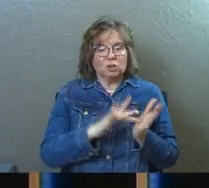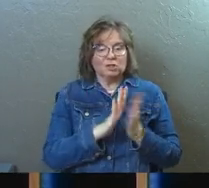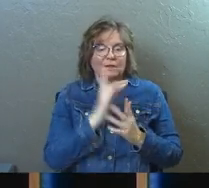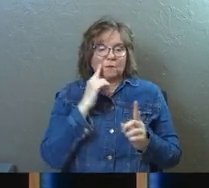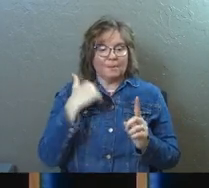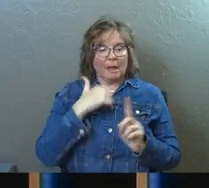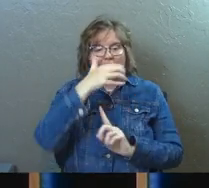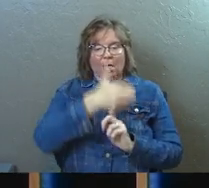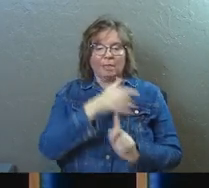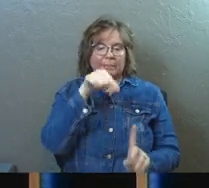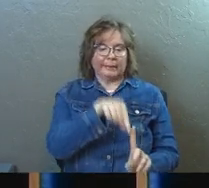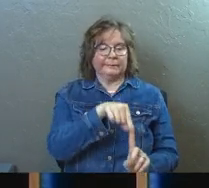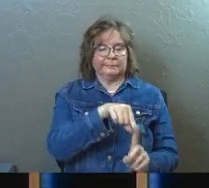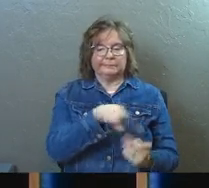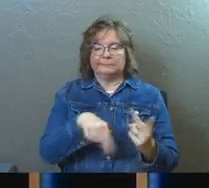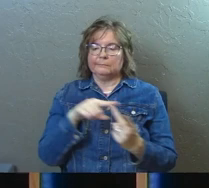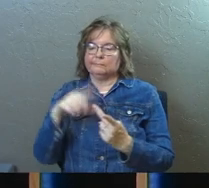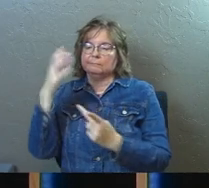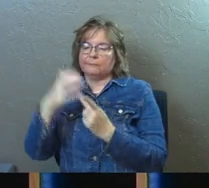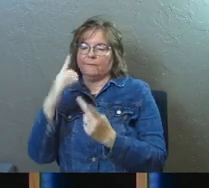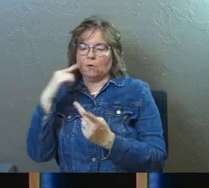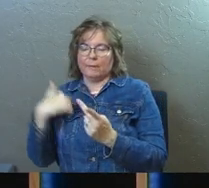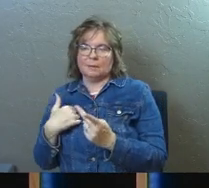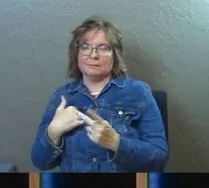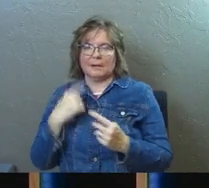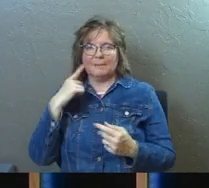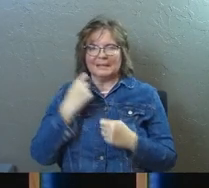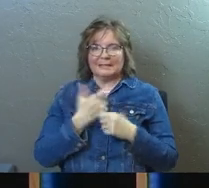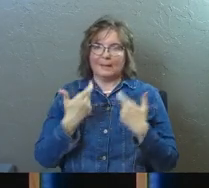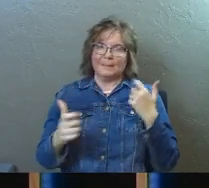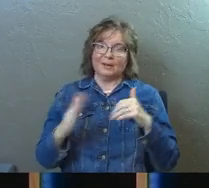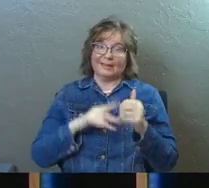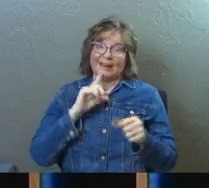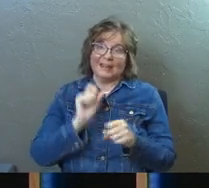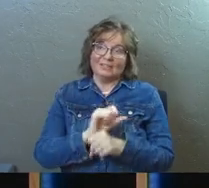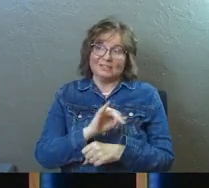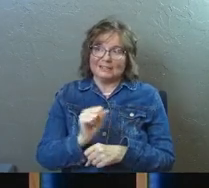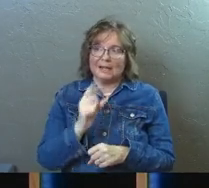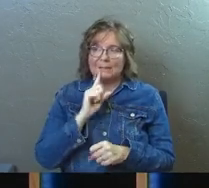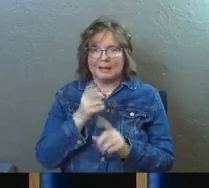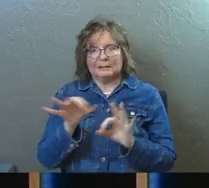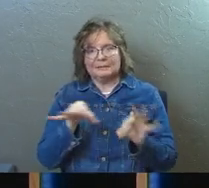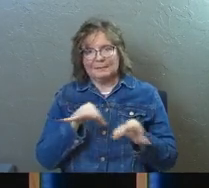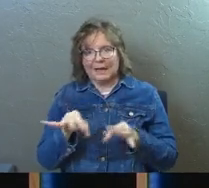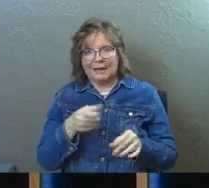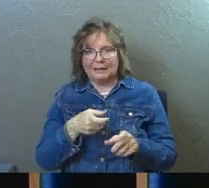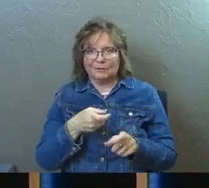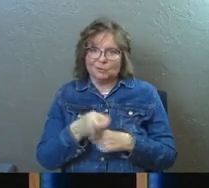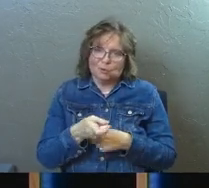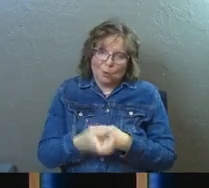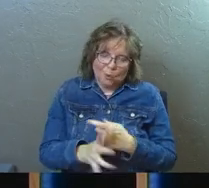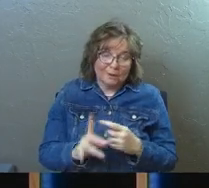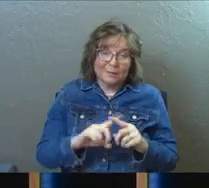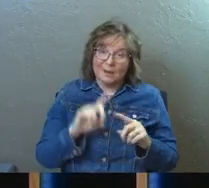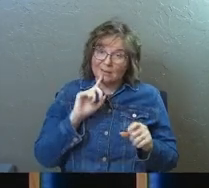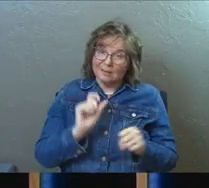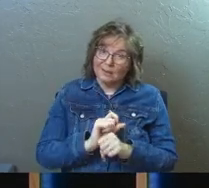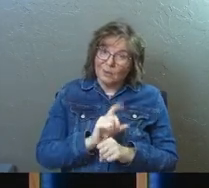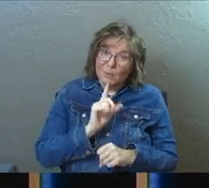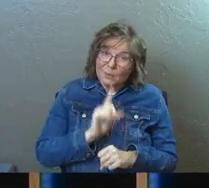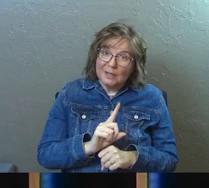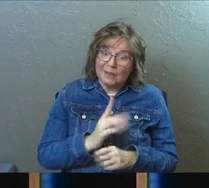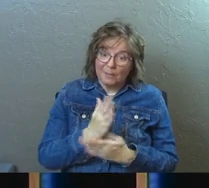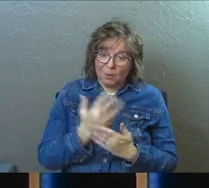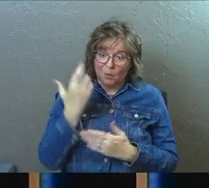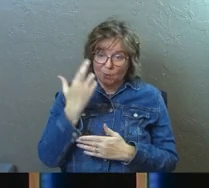actually be for them, and I'm making it sound bigger than it actually is. I'm kind of explaining the joke away, but isn't it real?